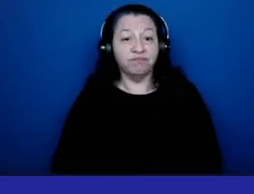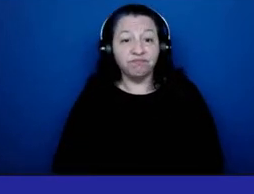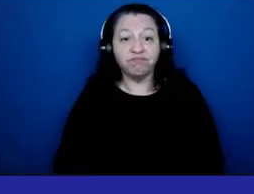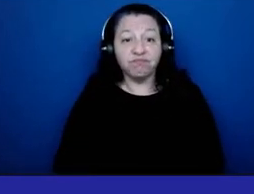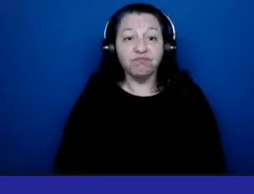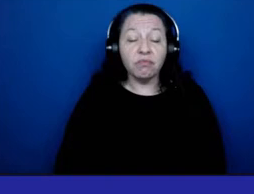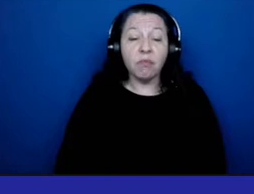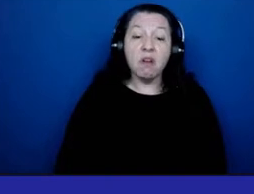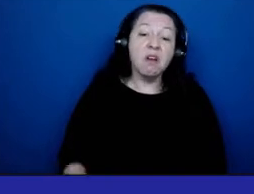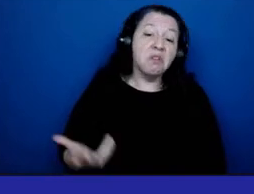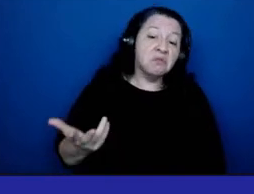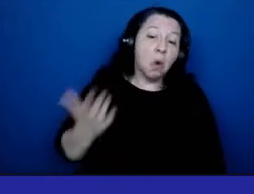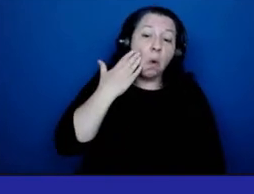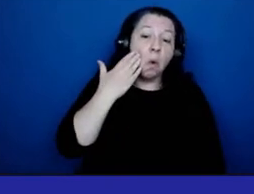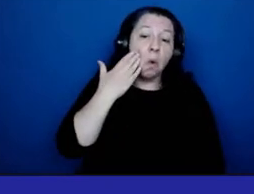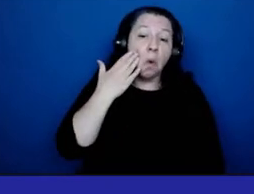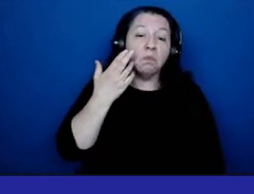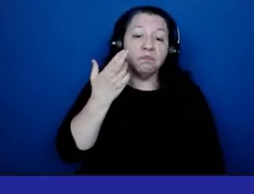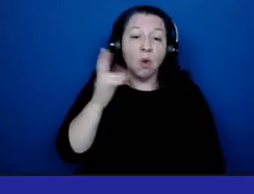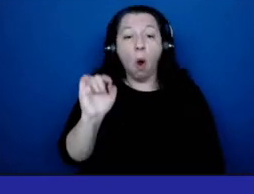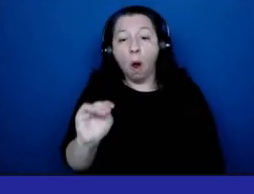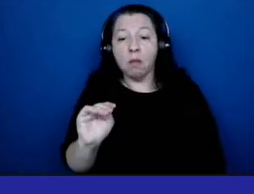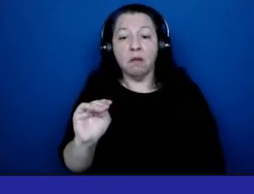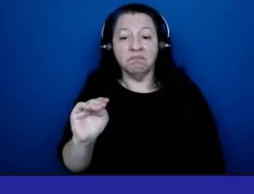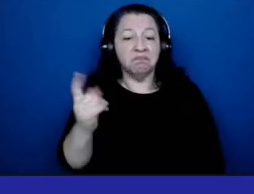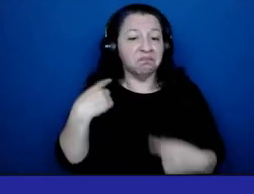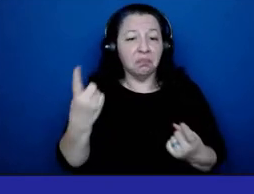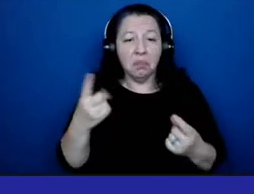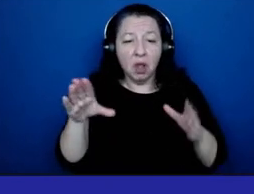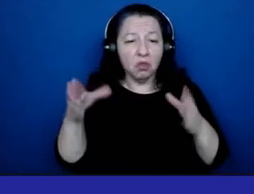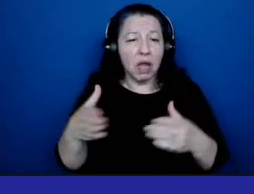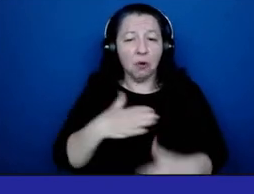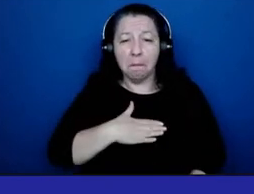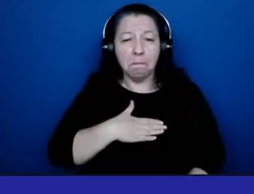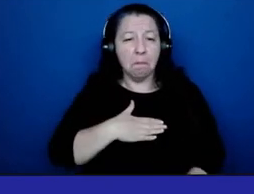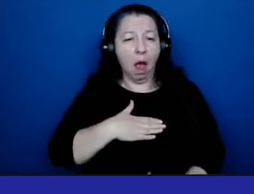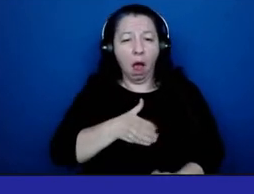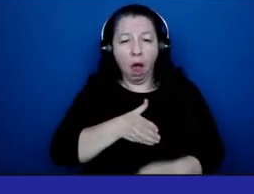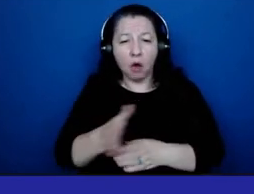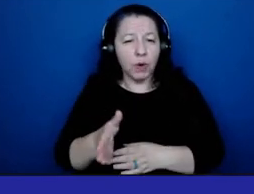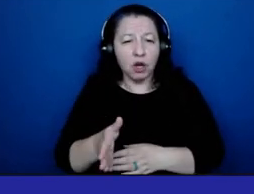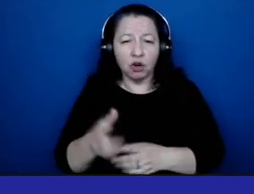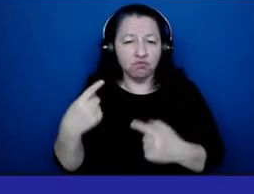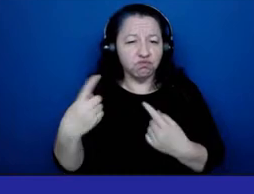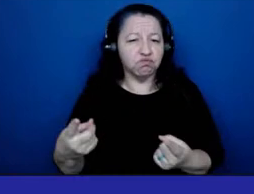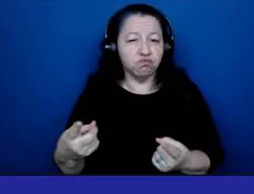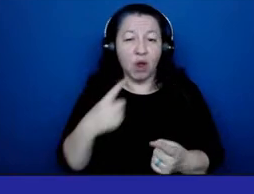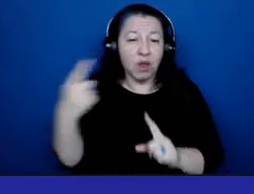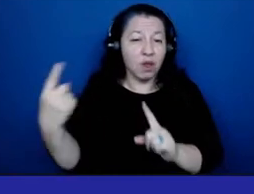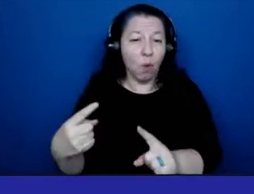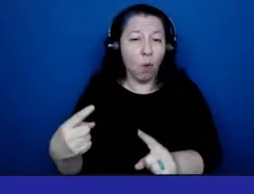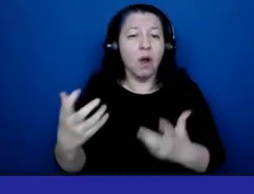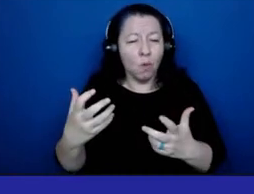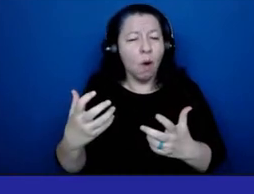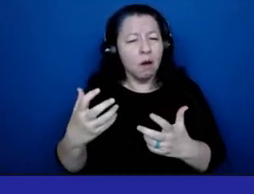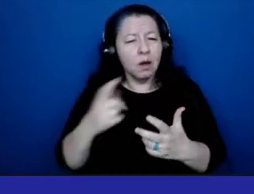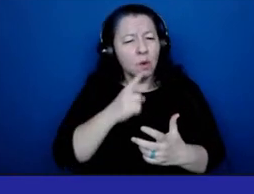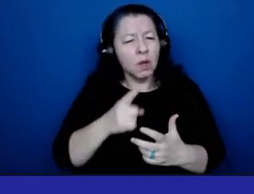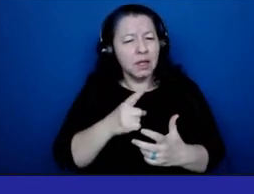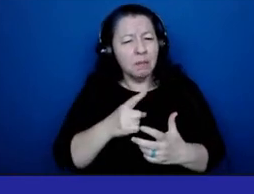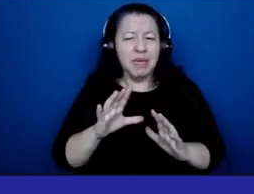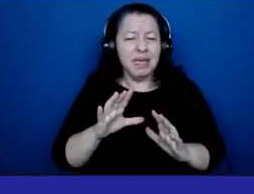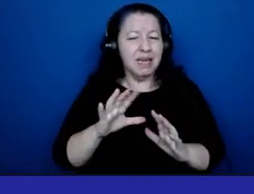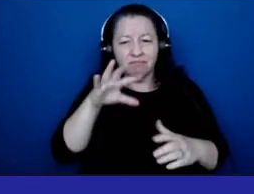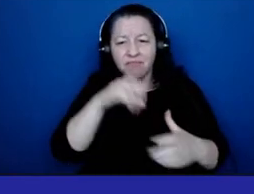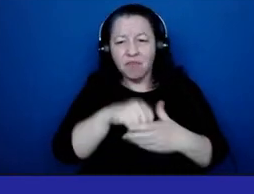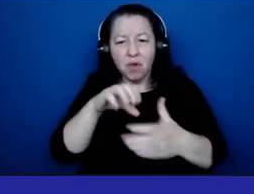So, you know, Harlem has been at the center of my career, and the bottom line is I wanted to be at the center of so many other social